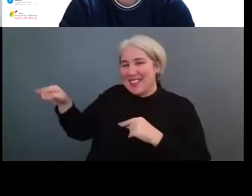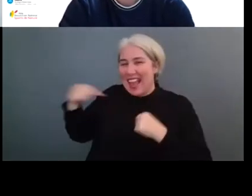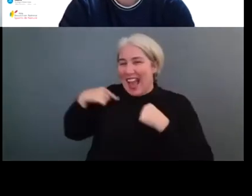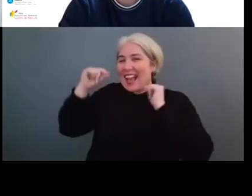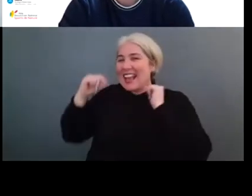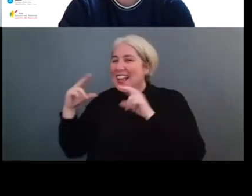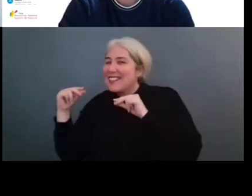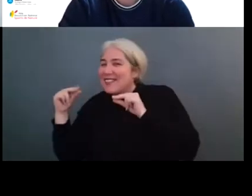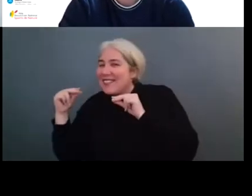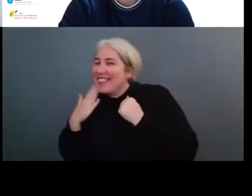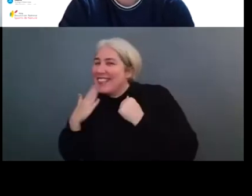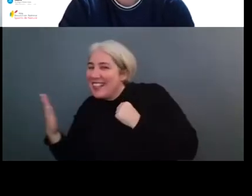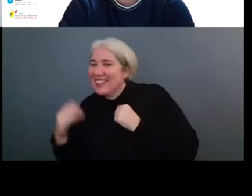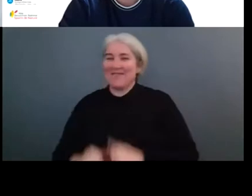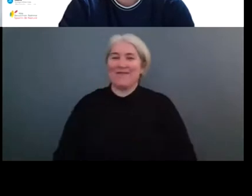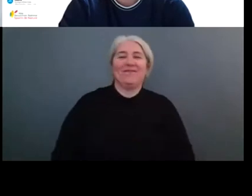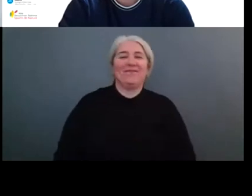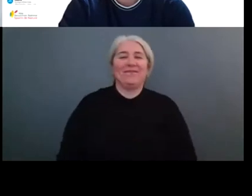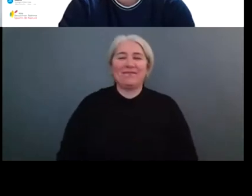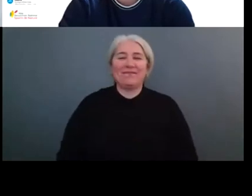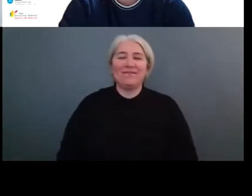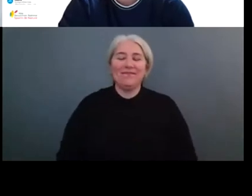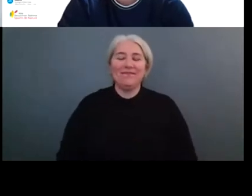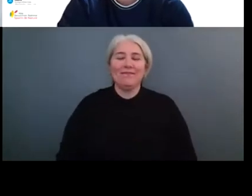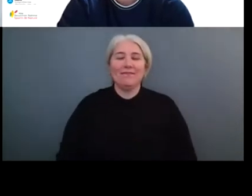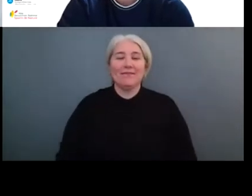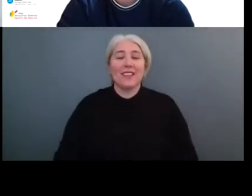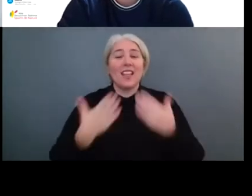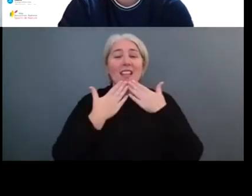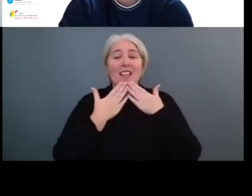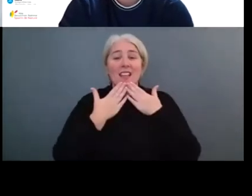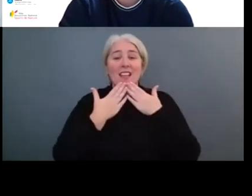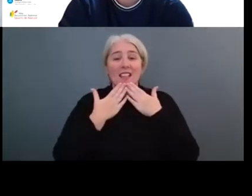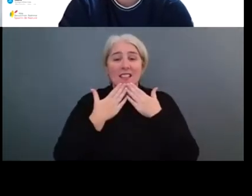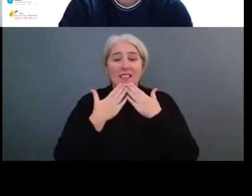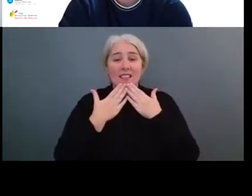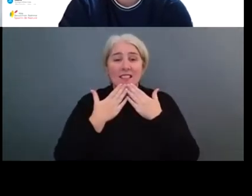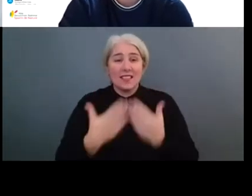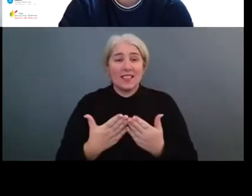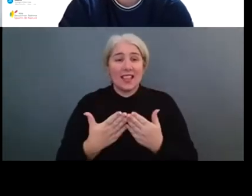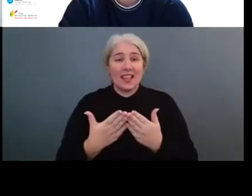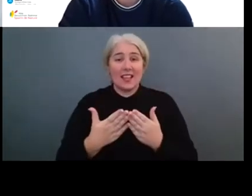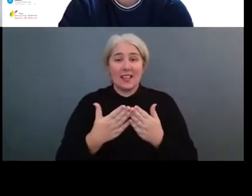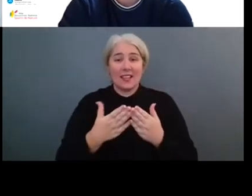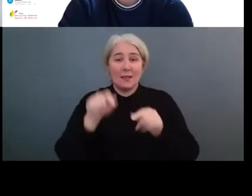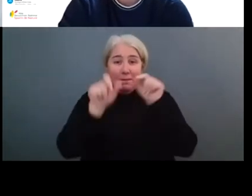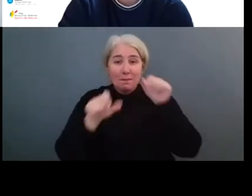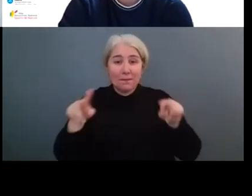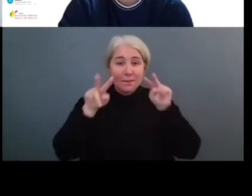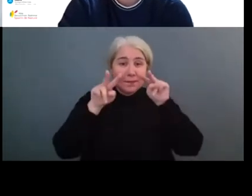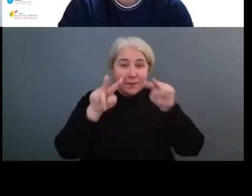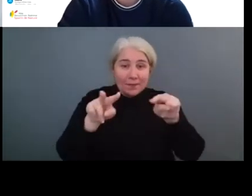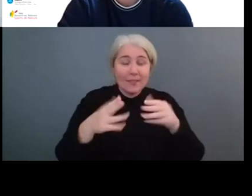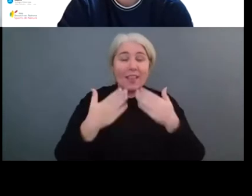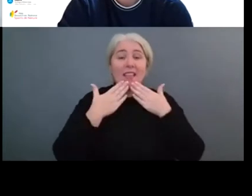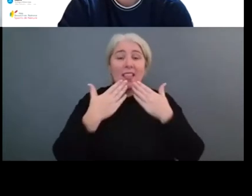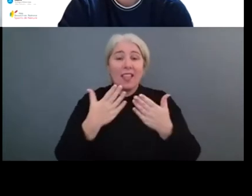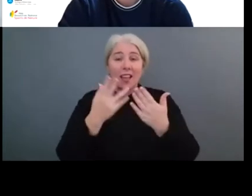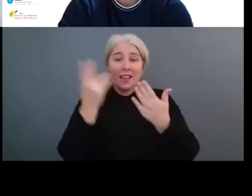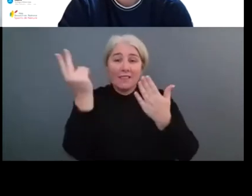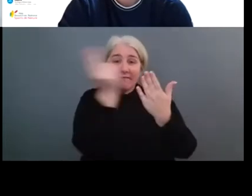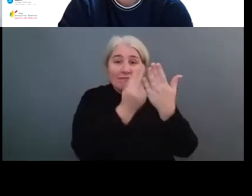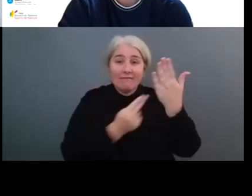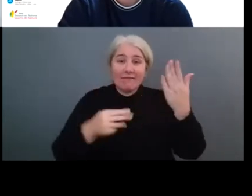way. Thank you very much. Thank you for you for following us. Thank you to Mara. We can see your